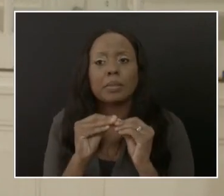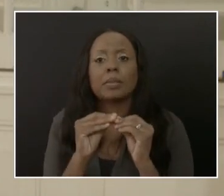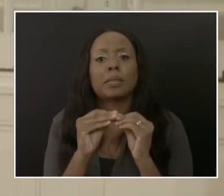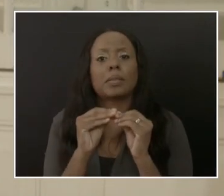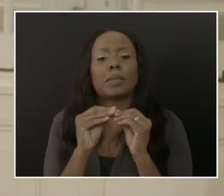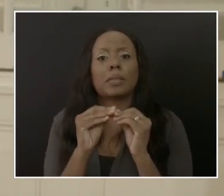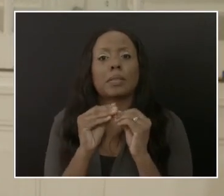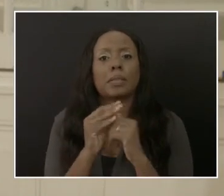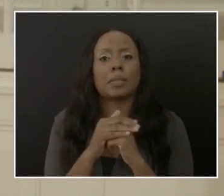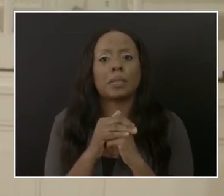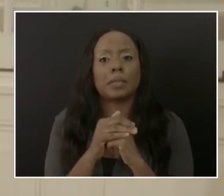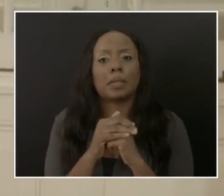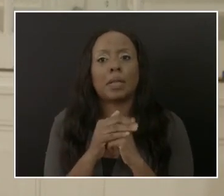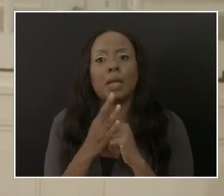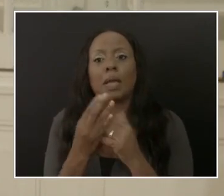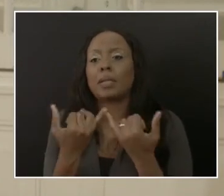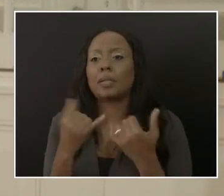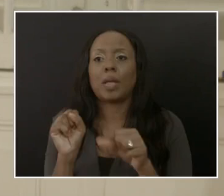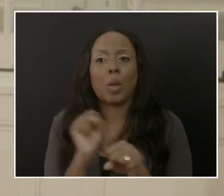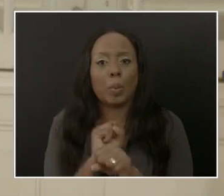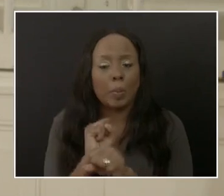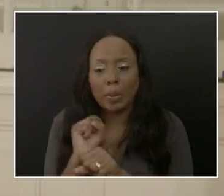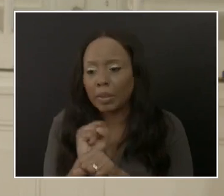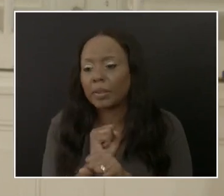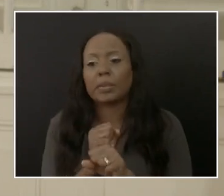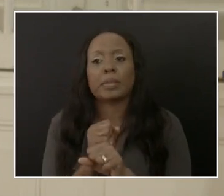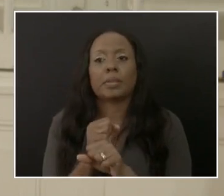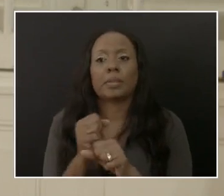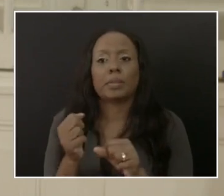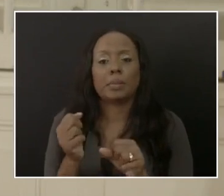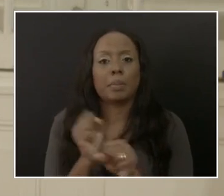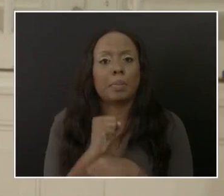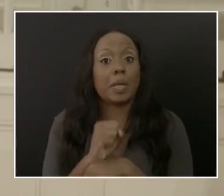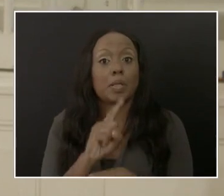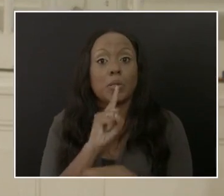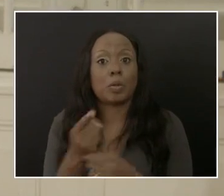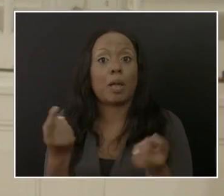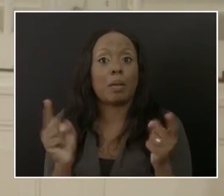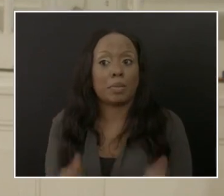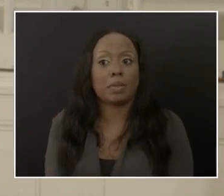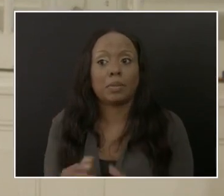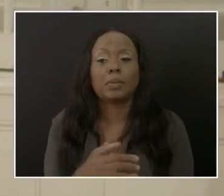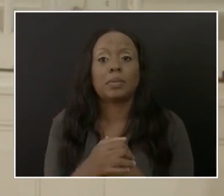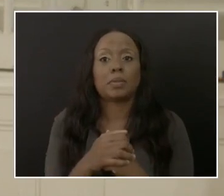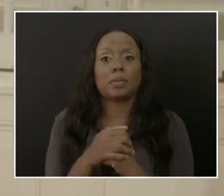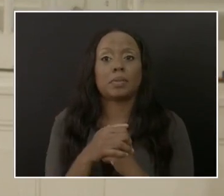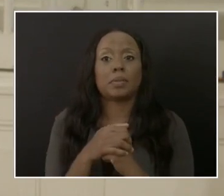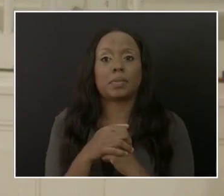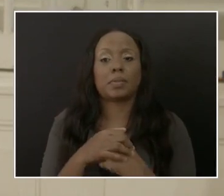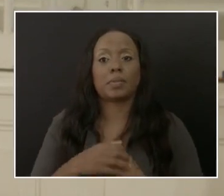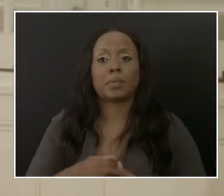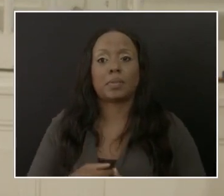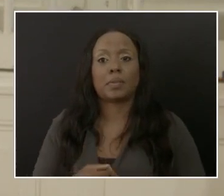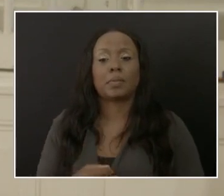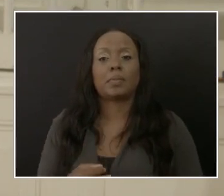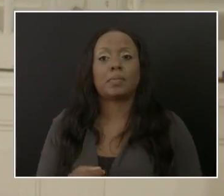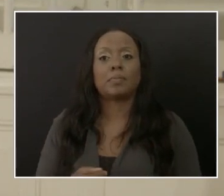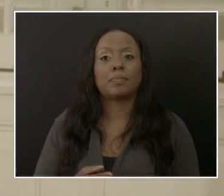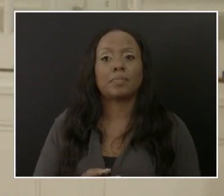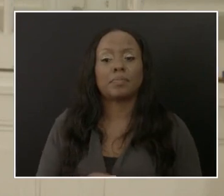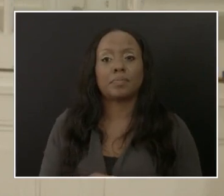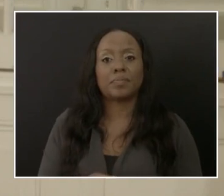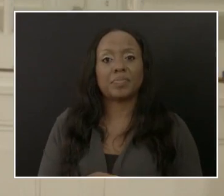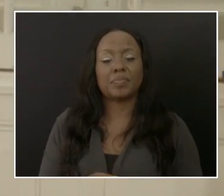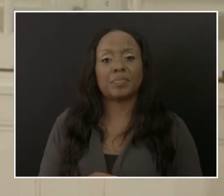they are working towards making this a reality. Please recall that the Safe Zones, although